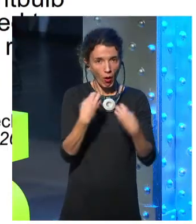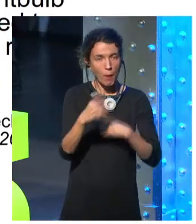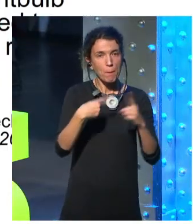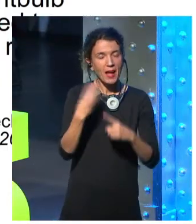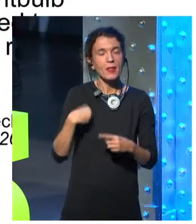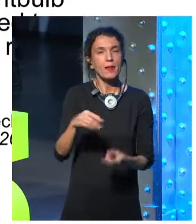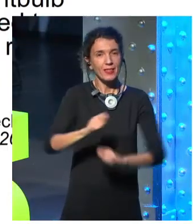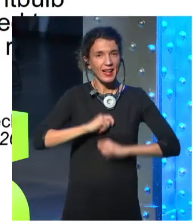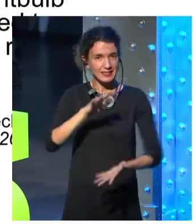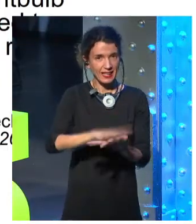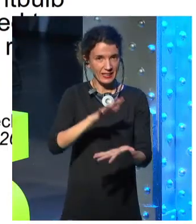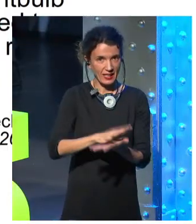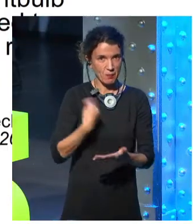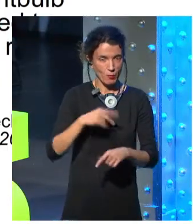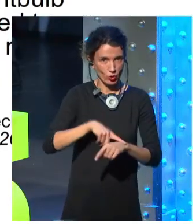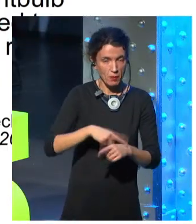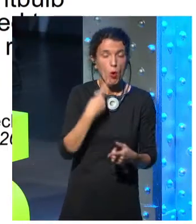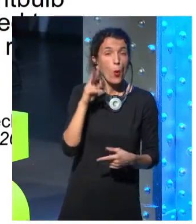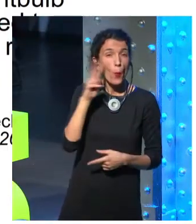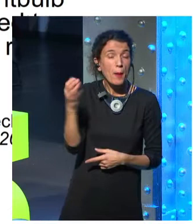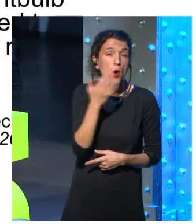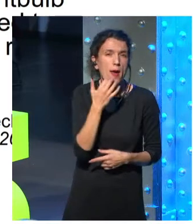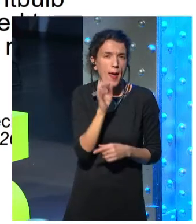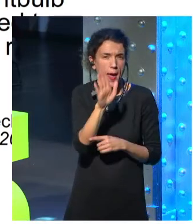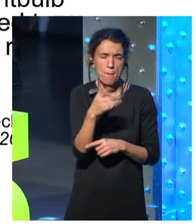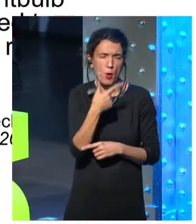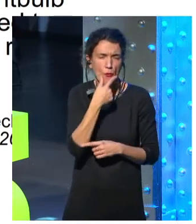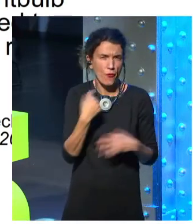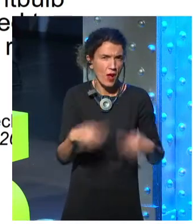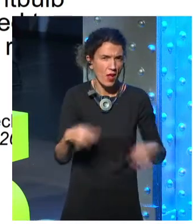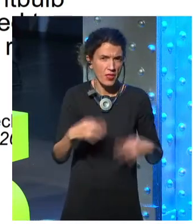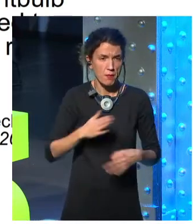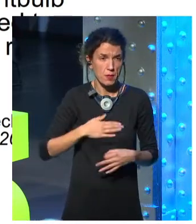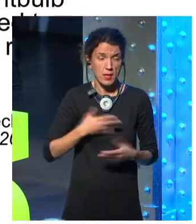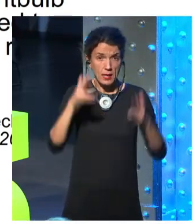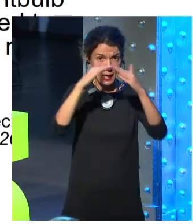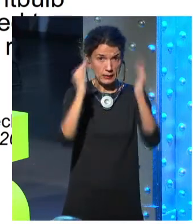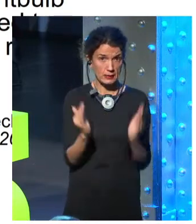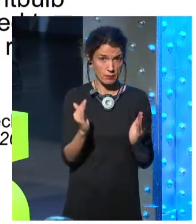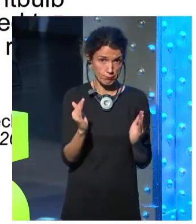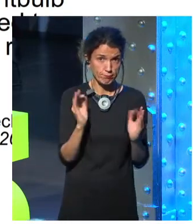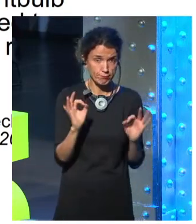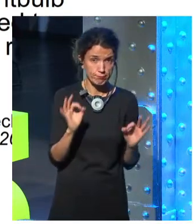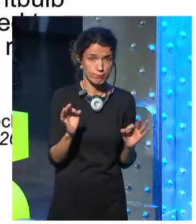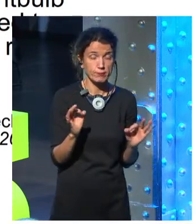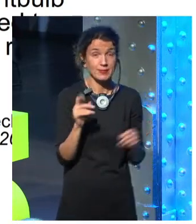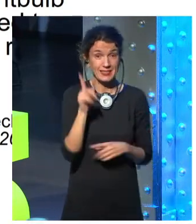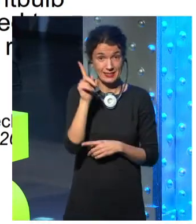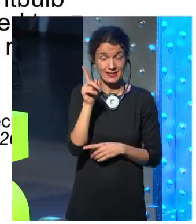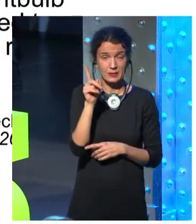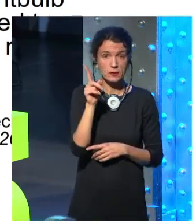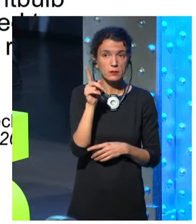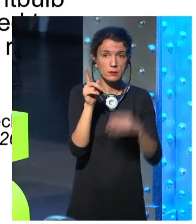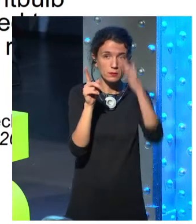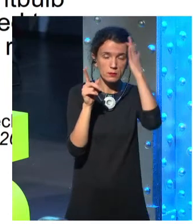a simple example of my old house. This is a light bulb connected to a weather report. And all it does is changes color based on what the